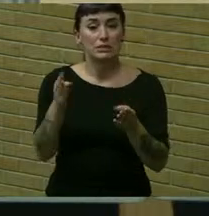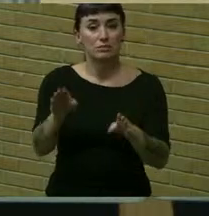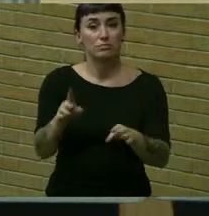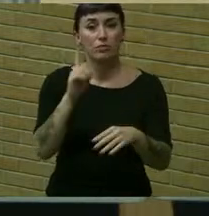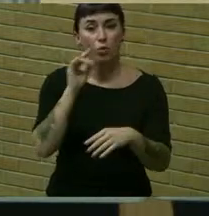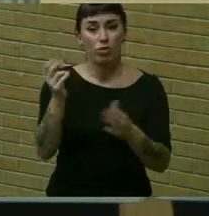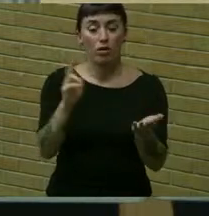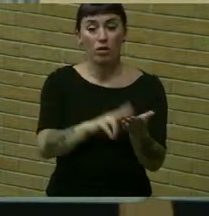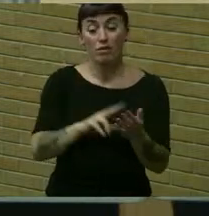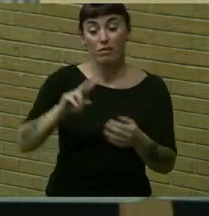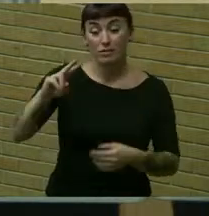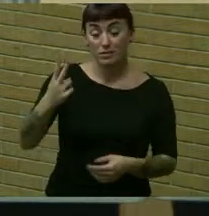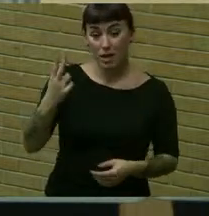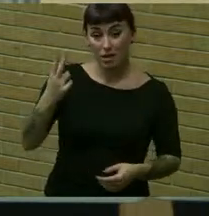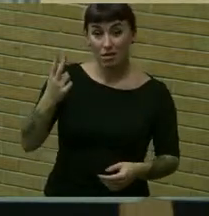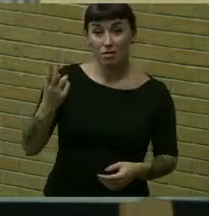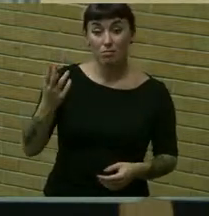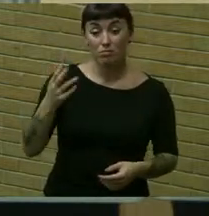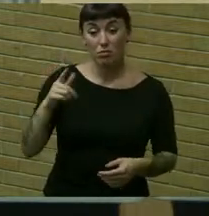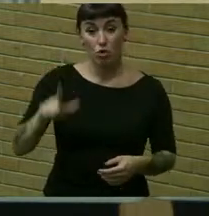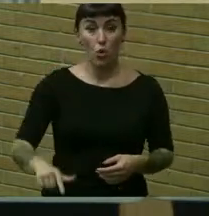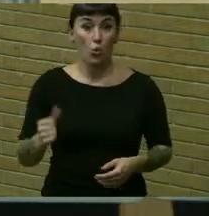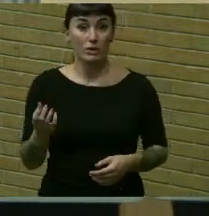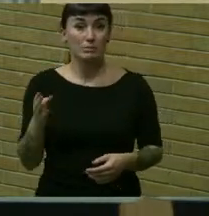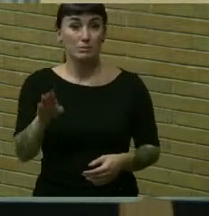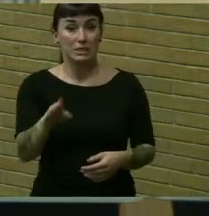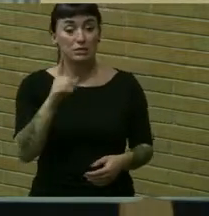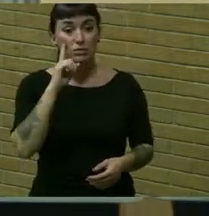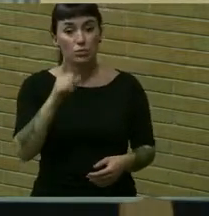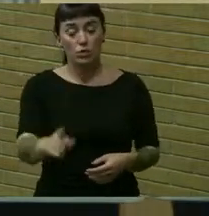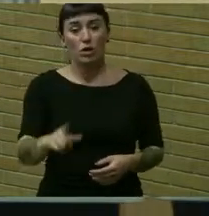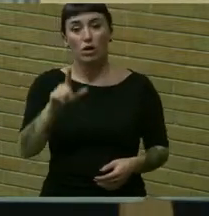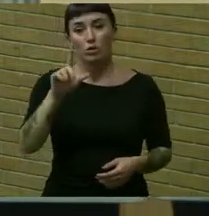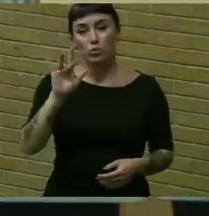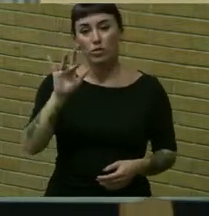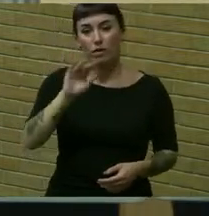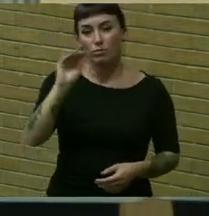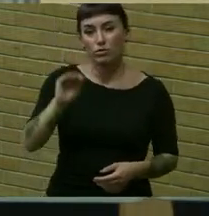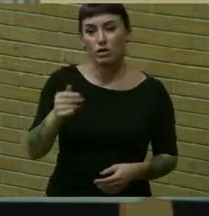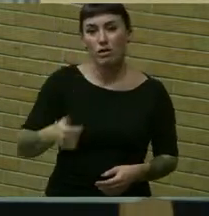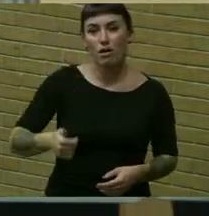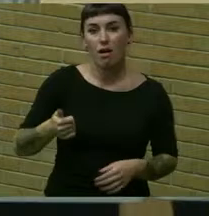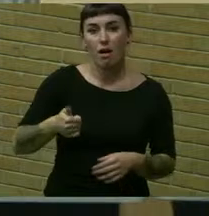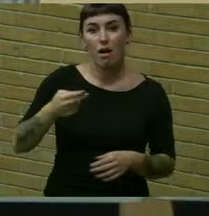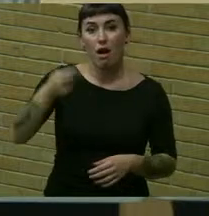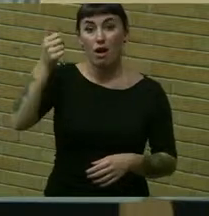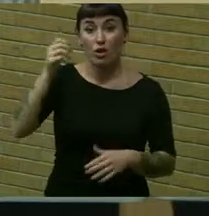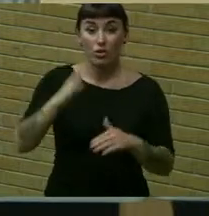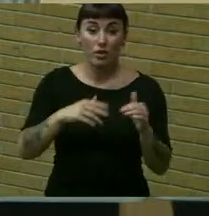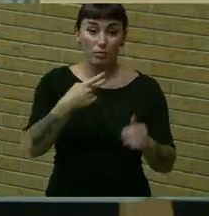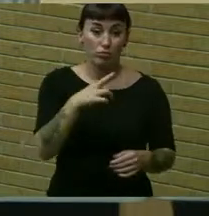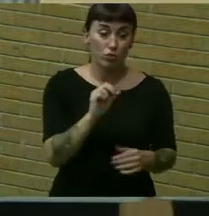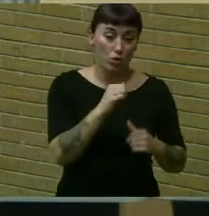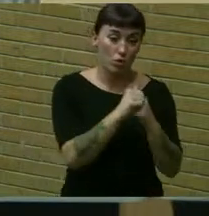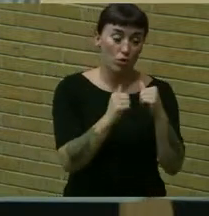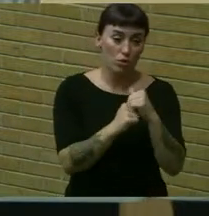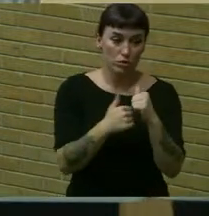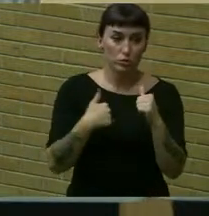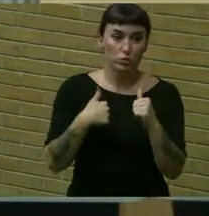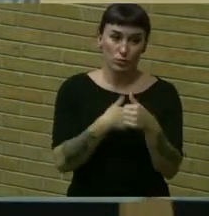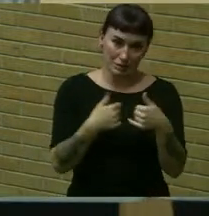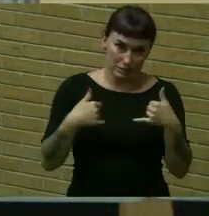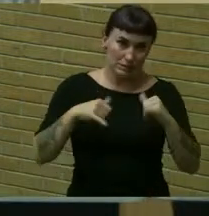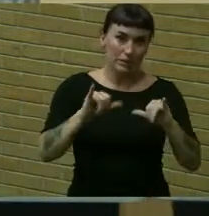the second lowest bidder was 25 percent higher than pro construction so we are